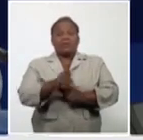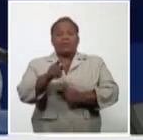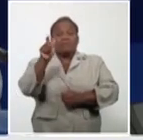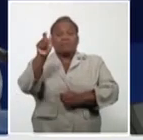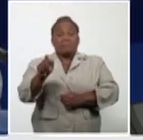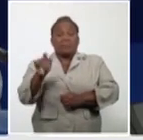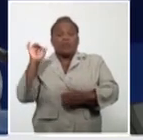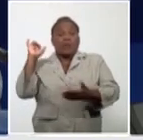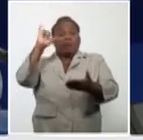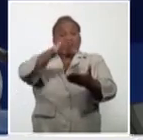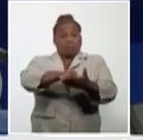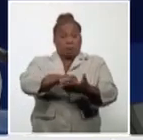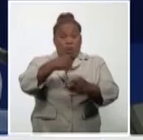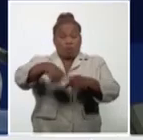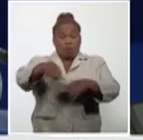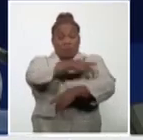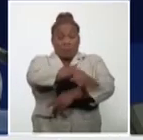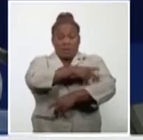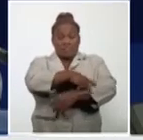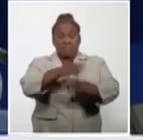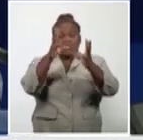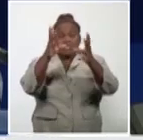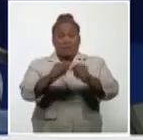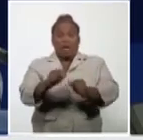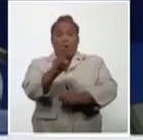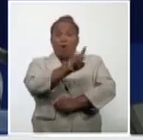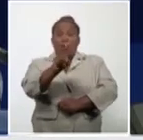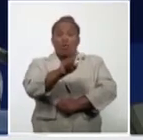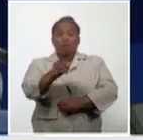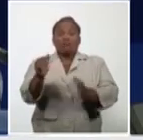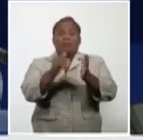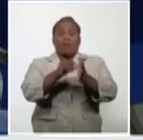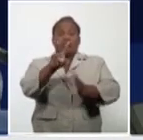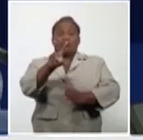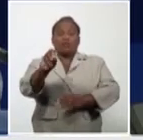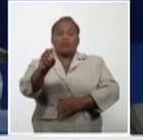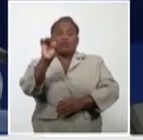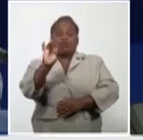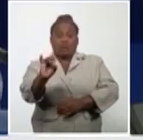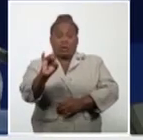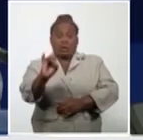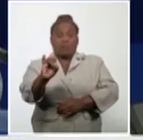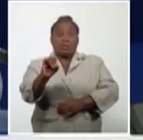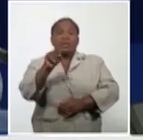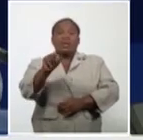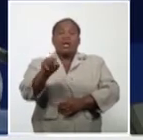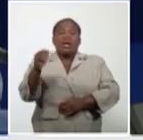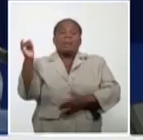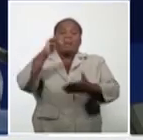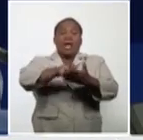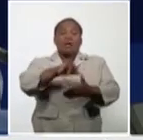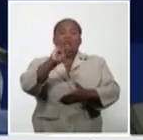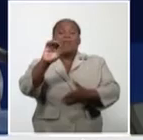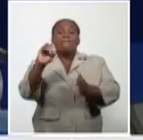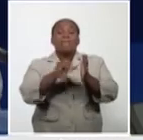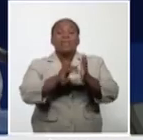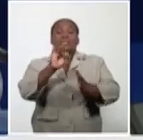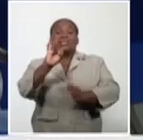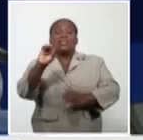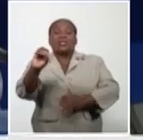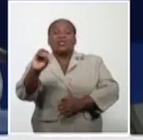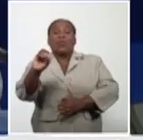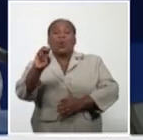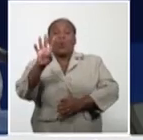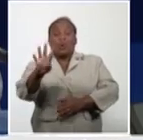total of 11,206. Cubans residing abroad, 6,704,